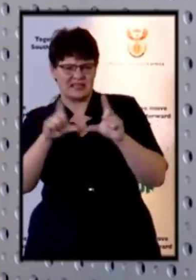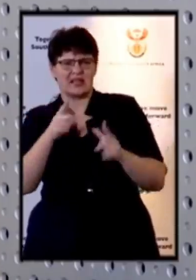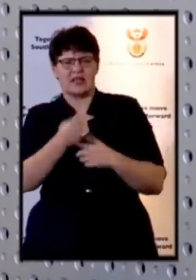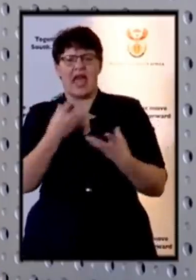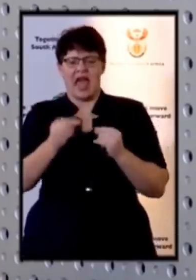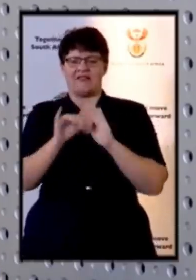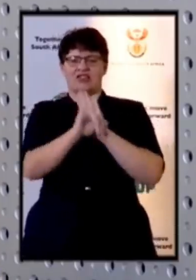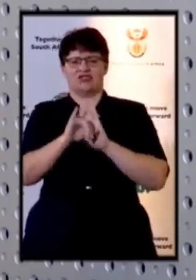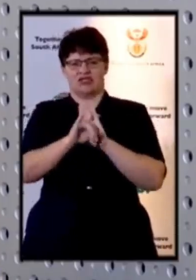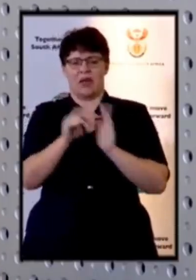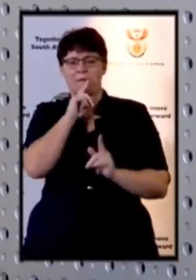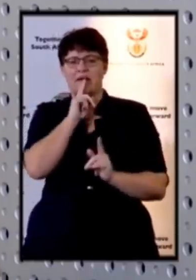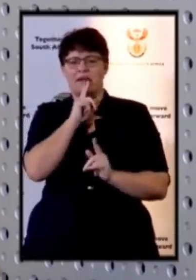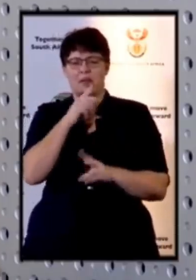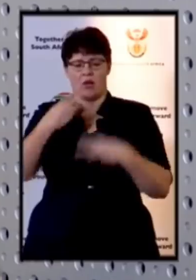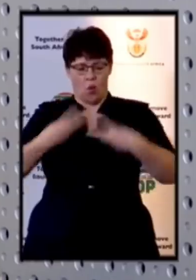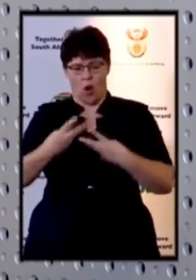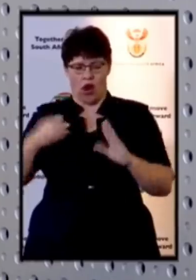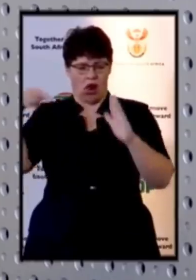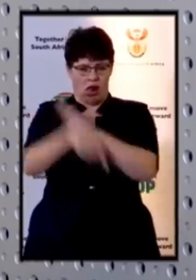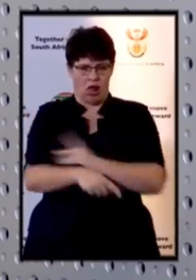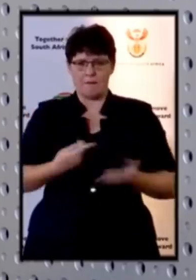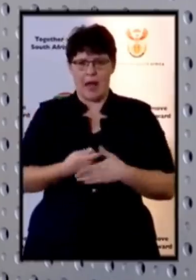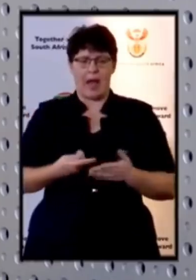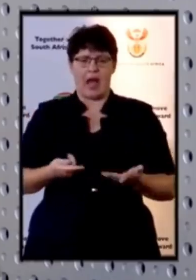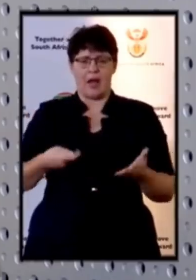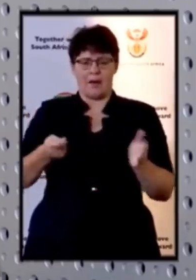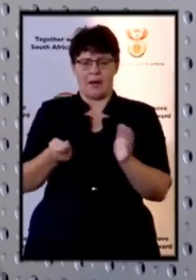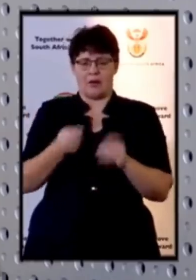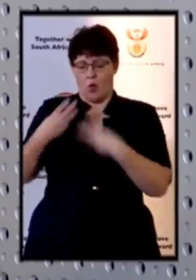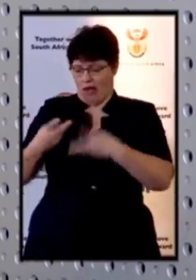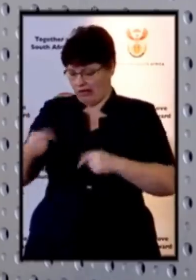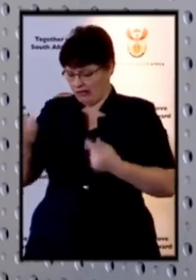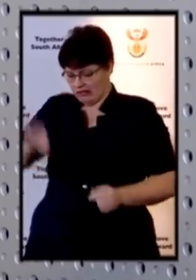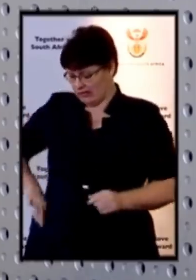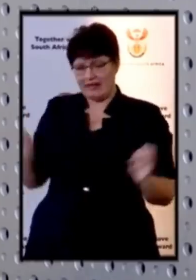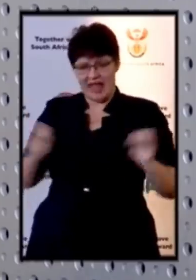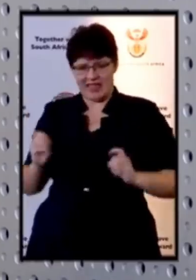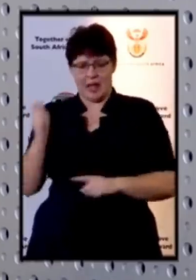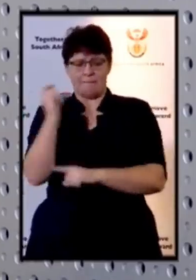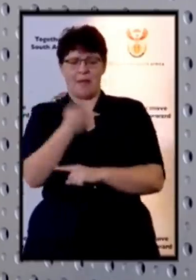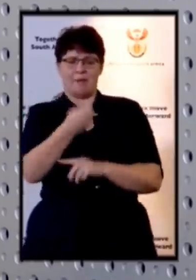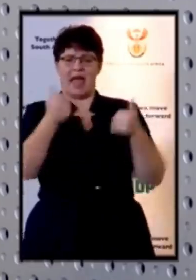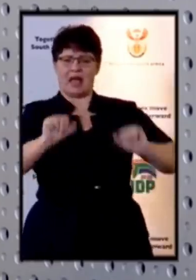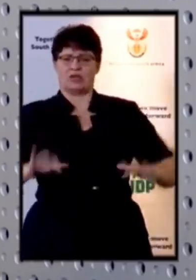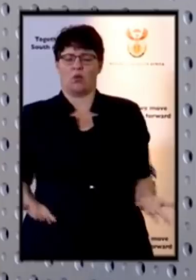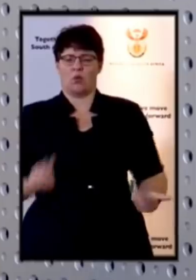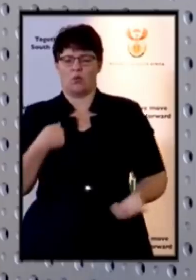that should they lose their jobs or be unable to work and pay their account